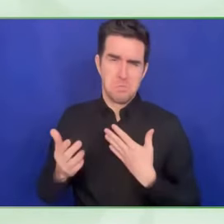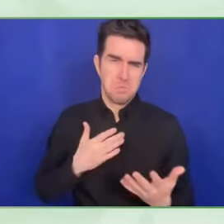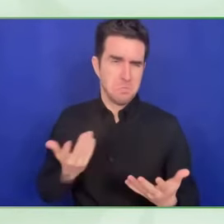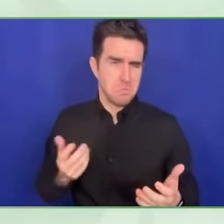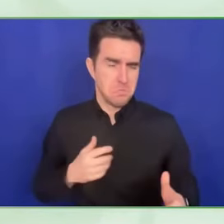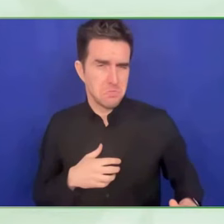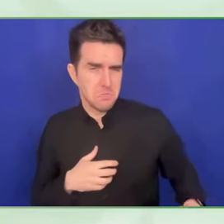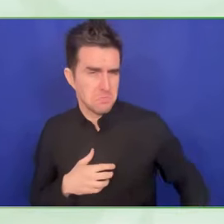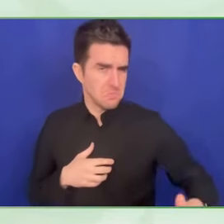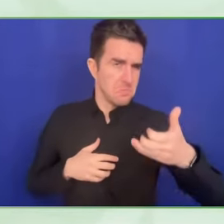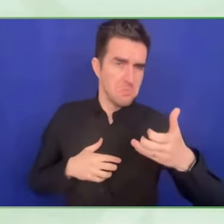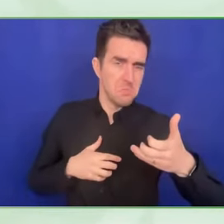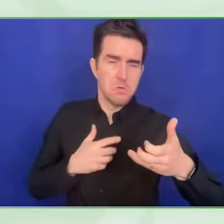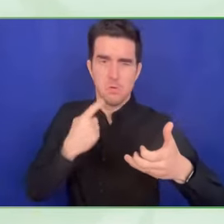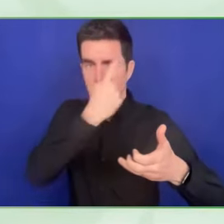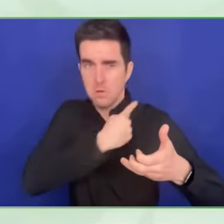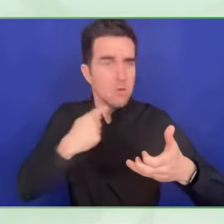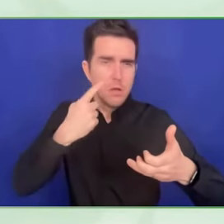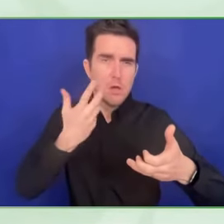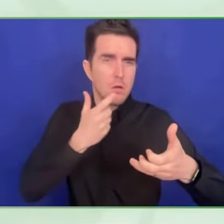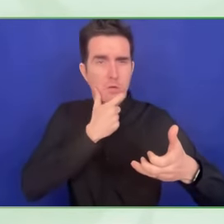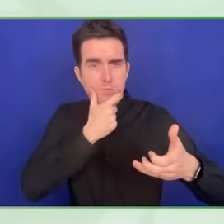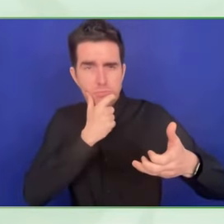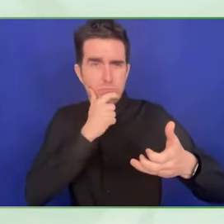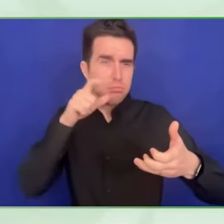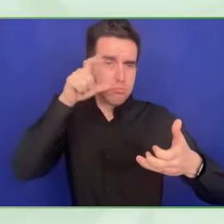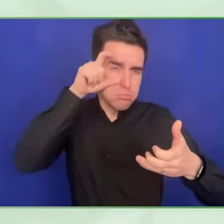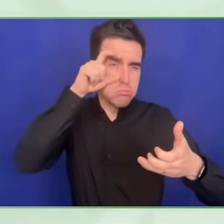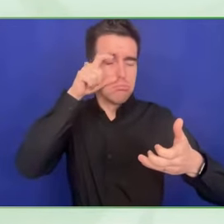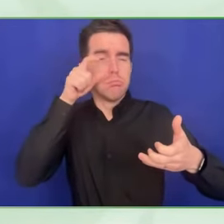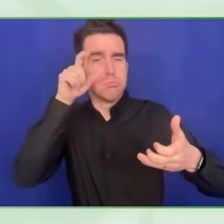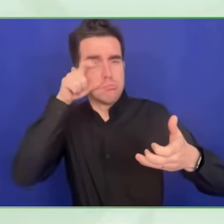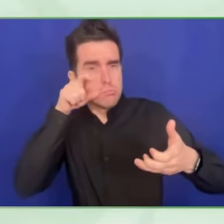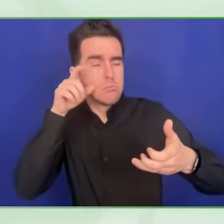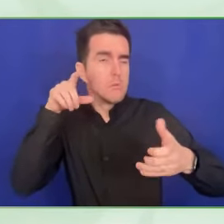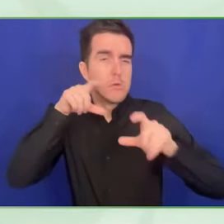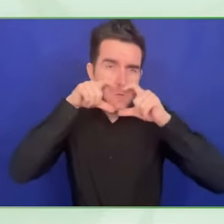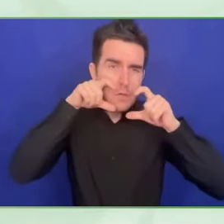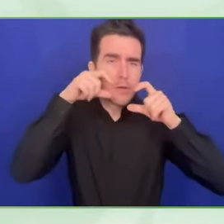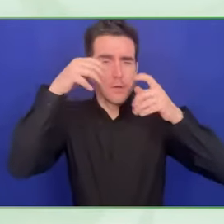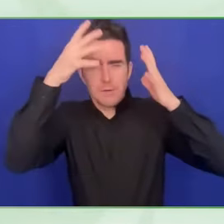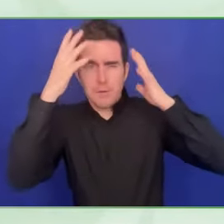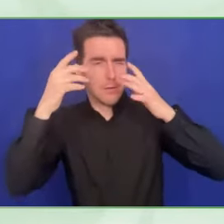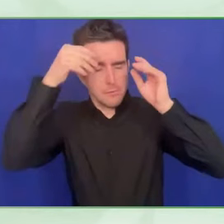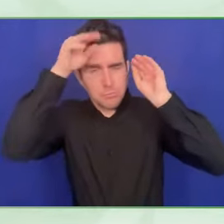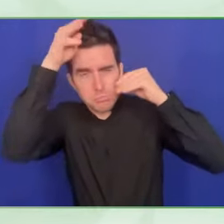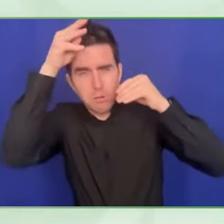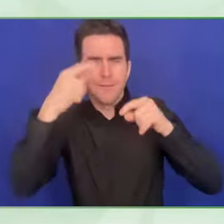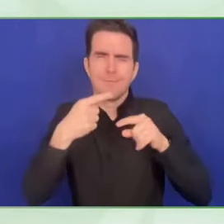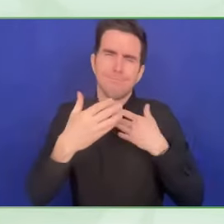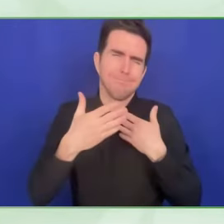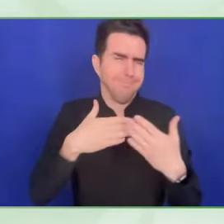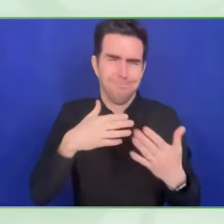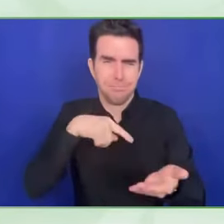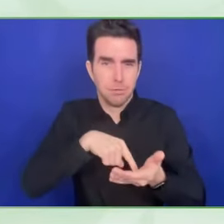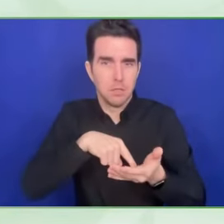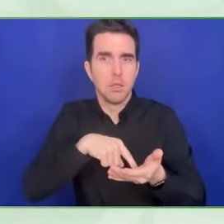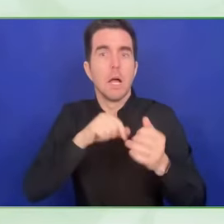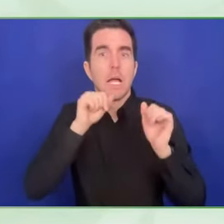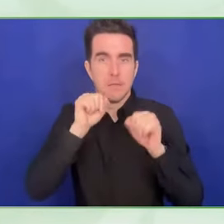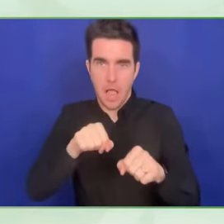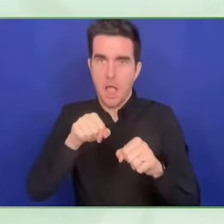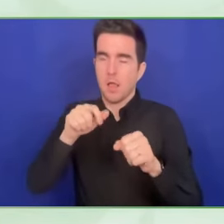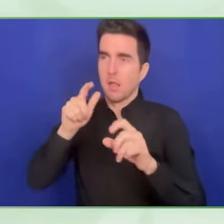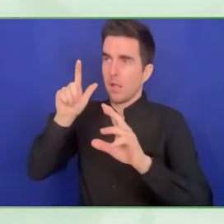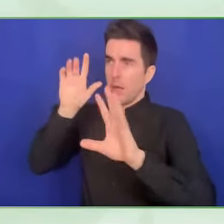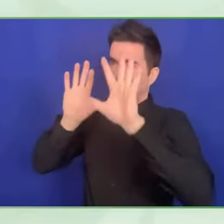blind because they don't have the eyes or the pupils or not on bright neck postures, it's okay, right? It's not based on measurement, it's